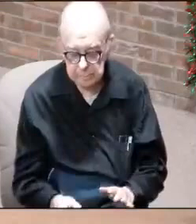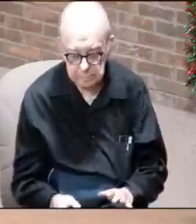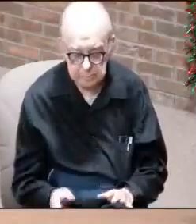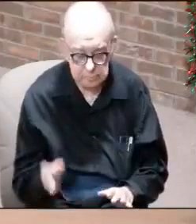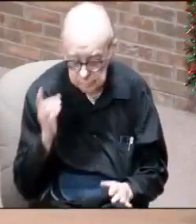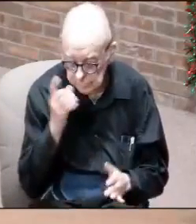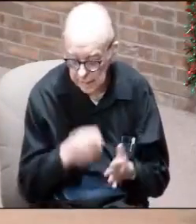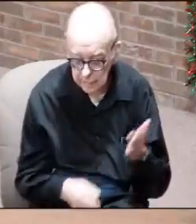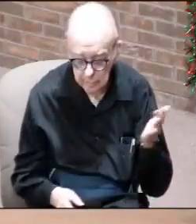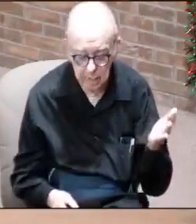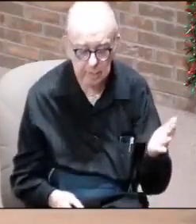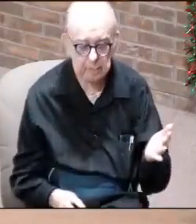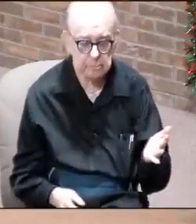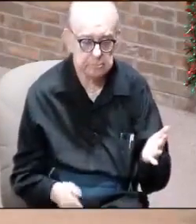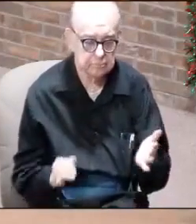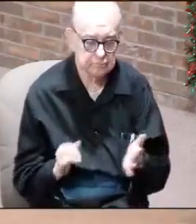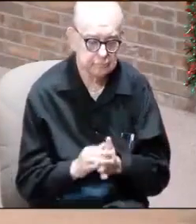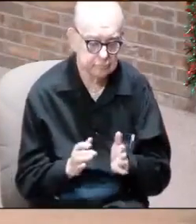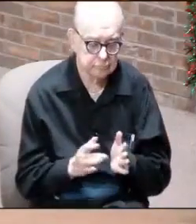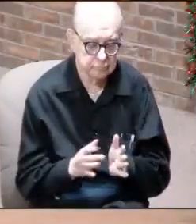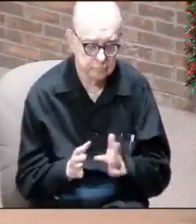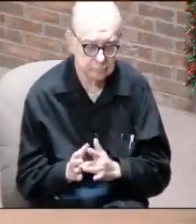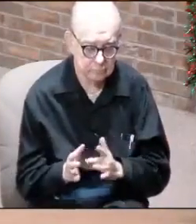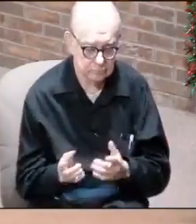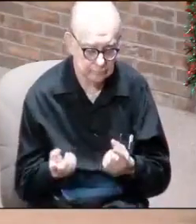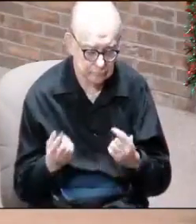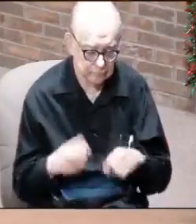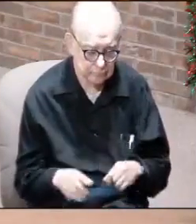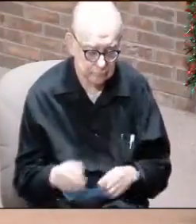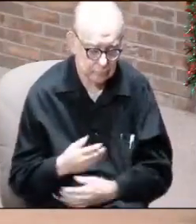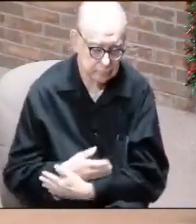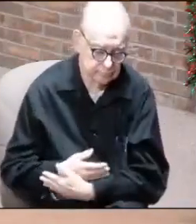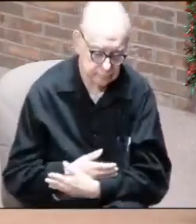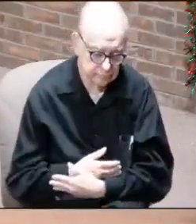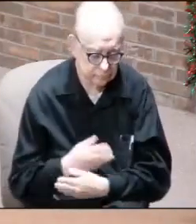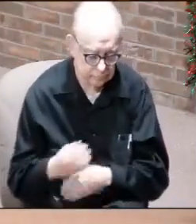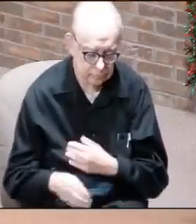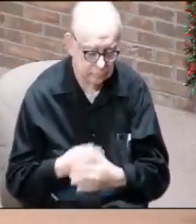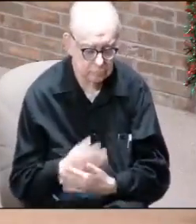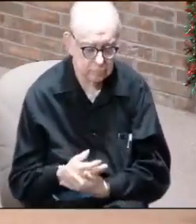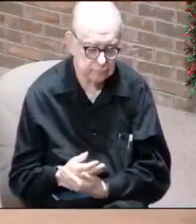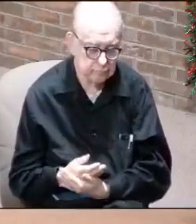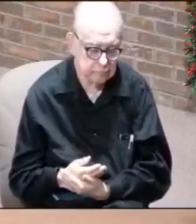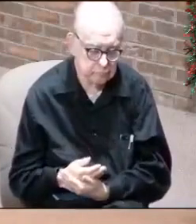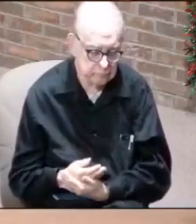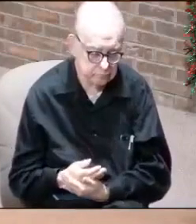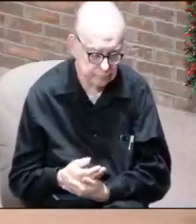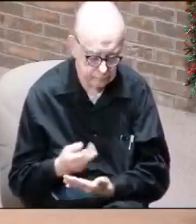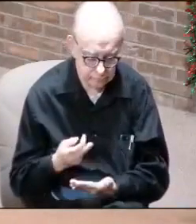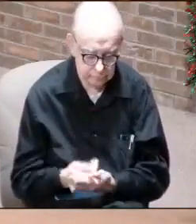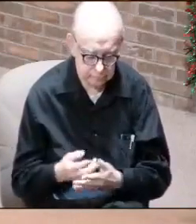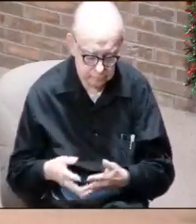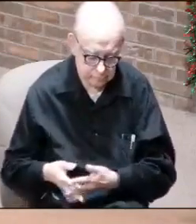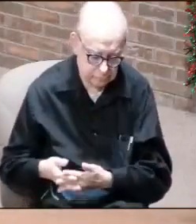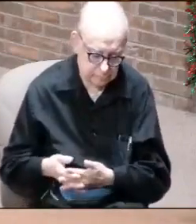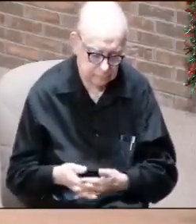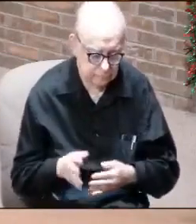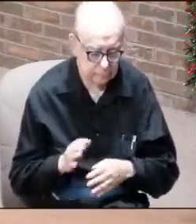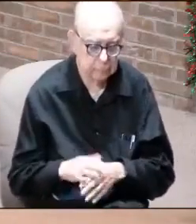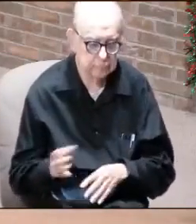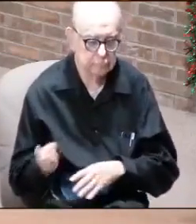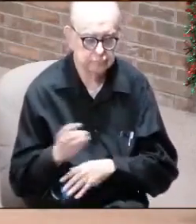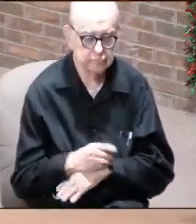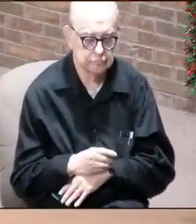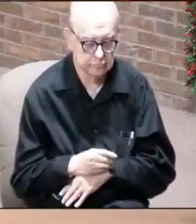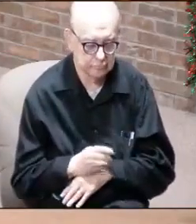And guess what? That Jesus that came as a little baby wrapped in swaddling clothes, lying in a manger on that day,